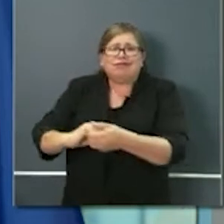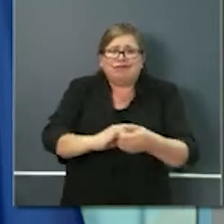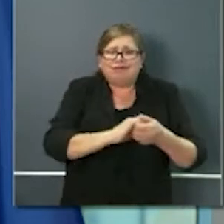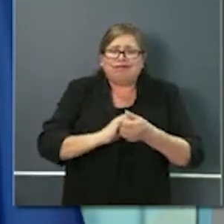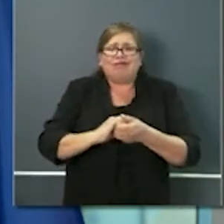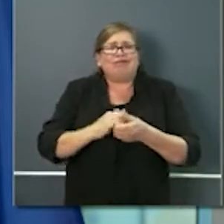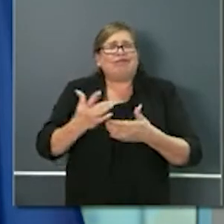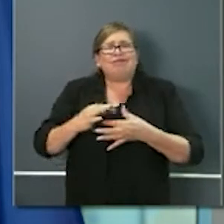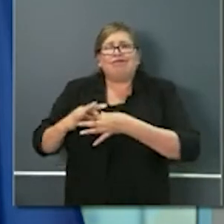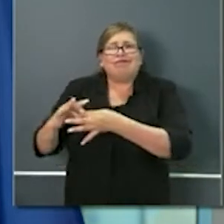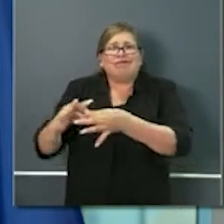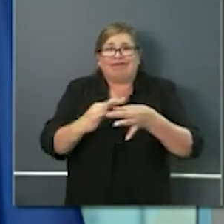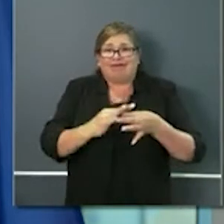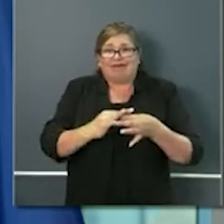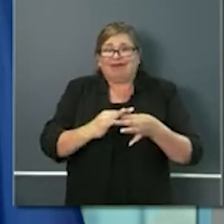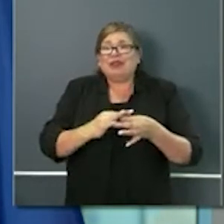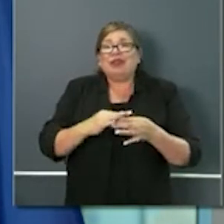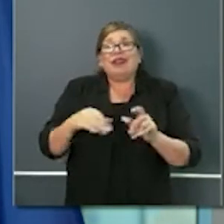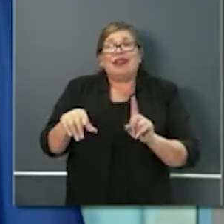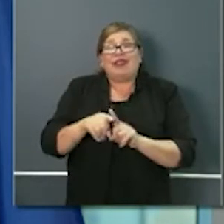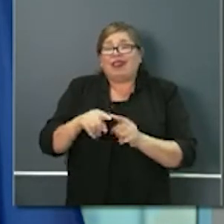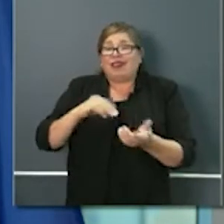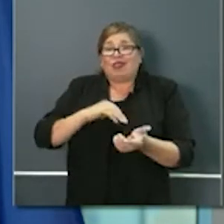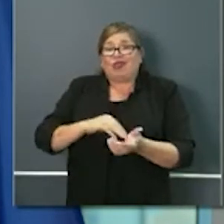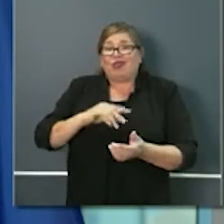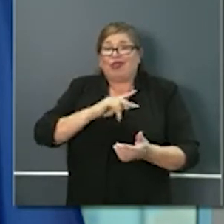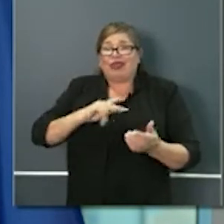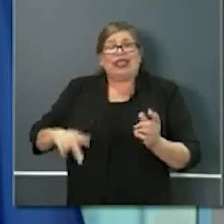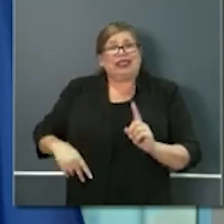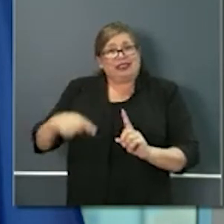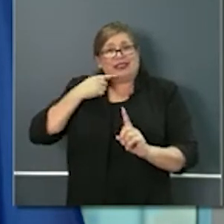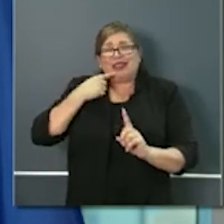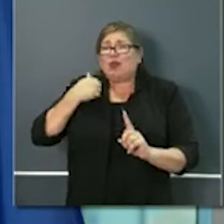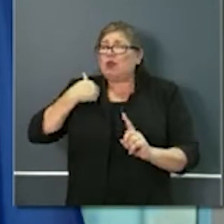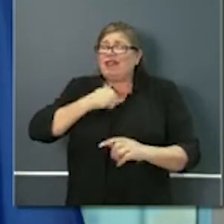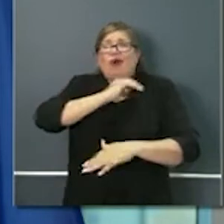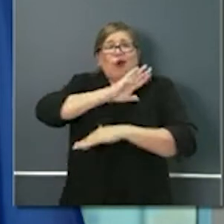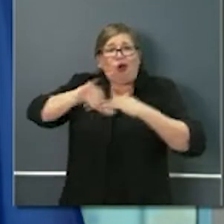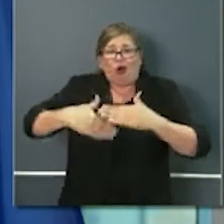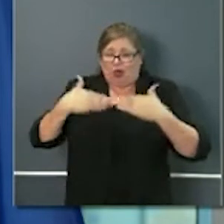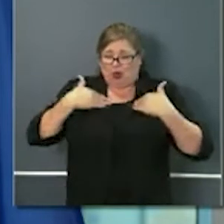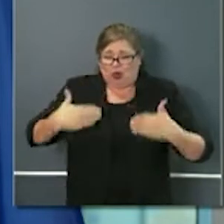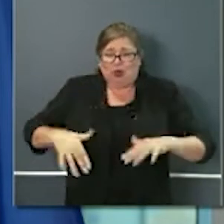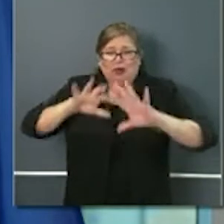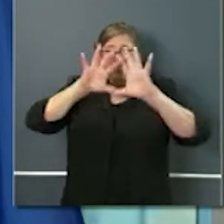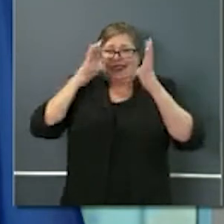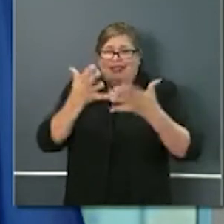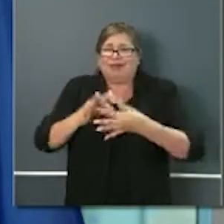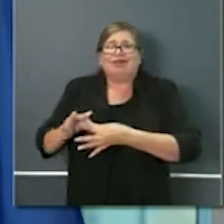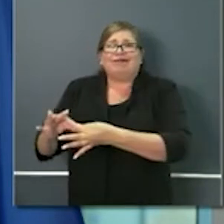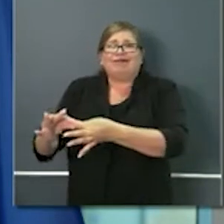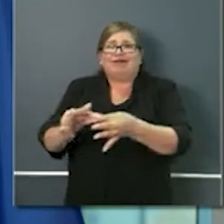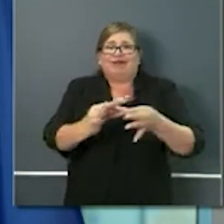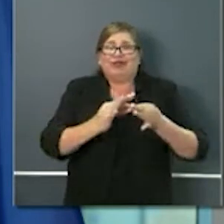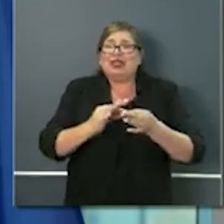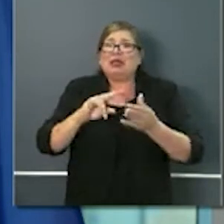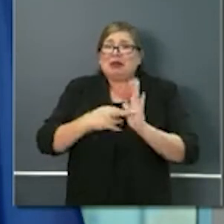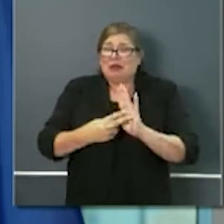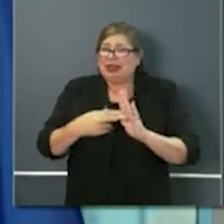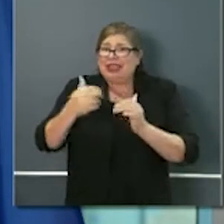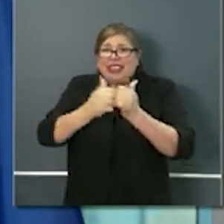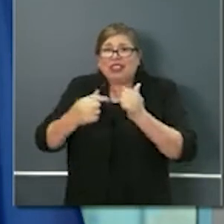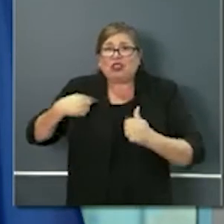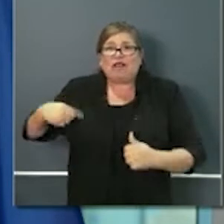bound as dr. King said bound together by a web of mutuality and that commonwealth it is incumbent upon us